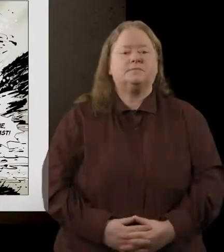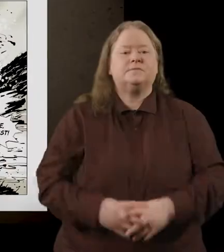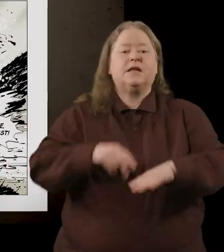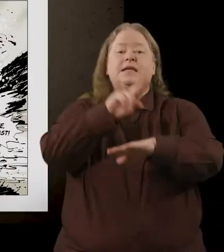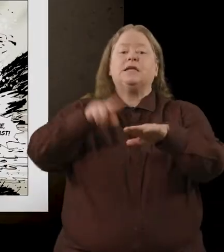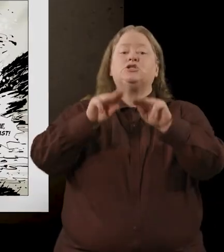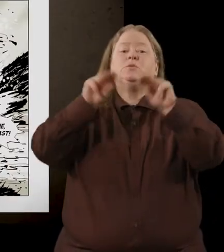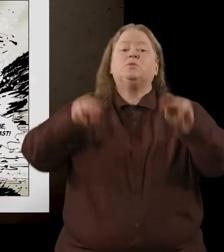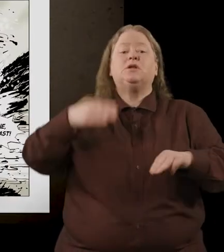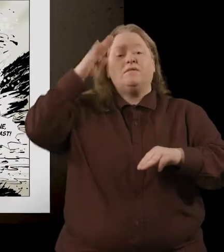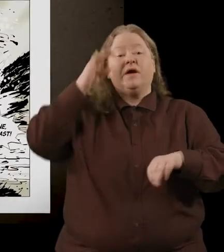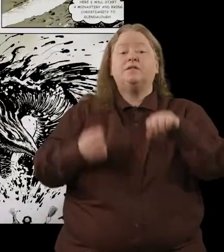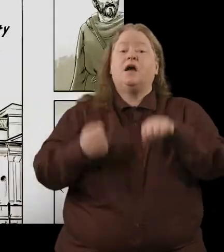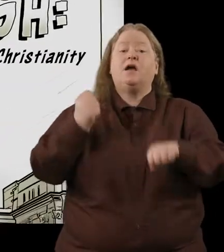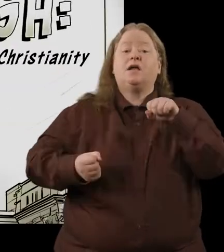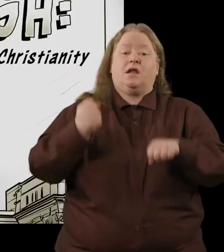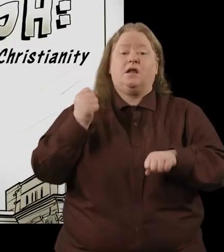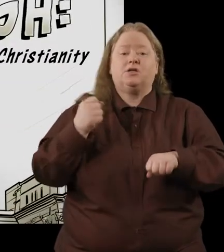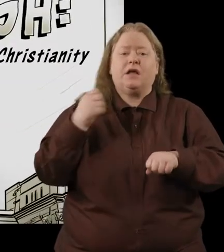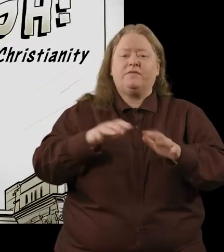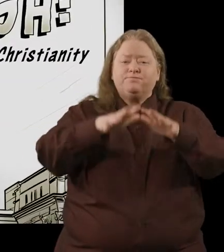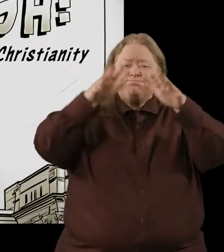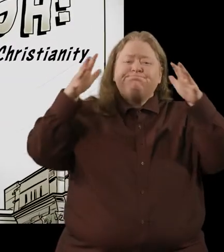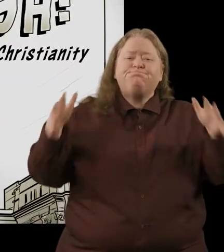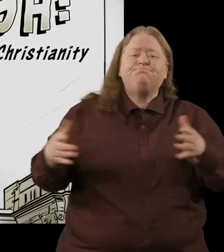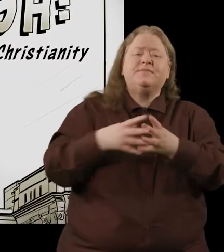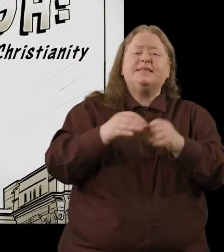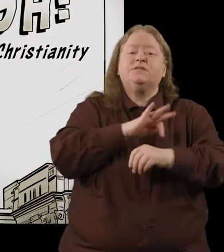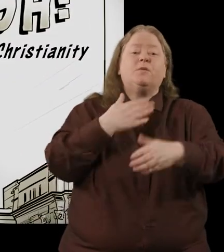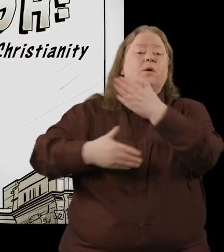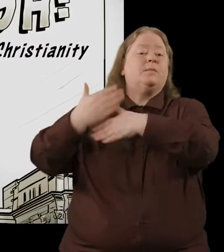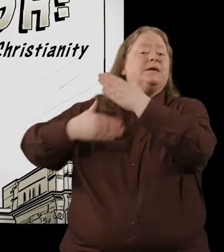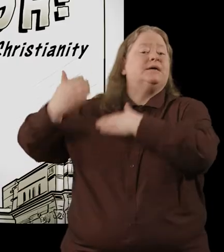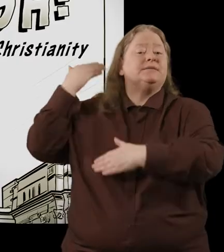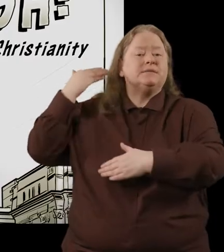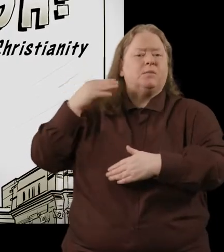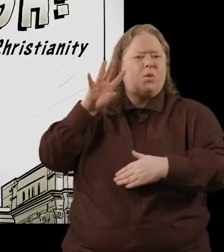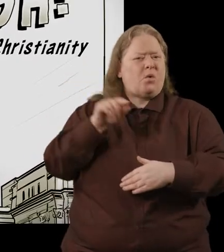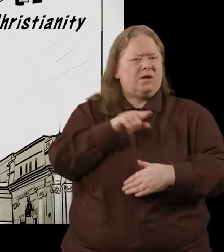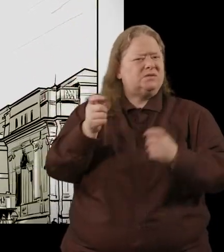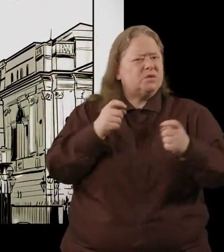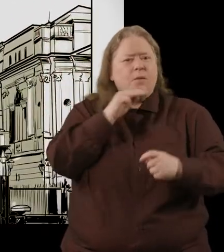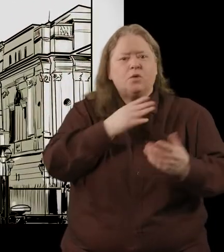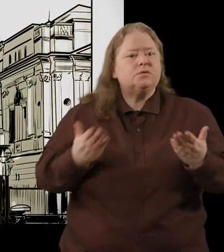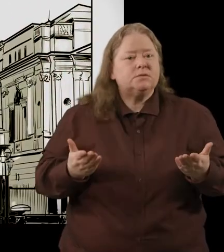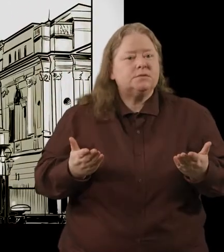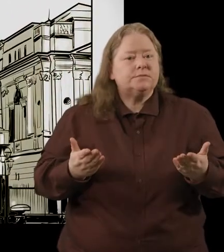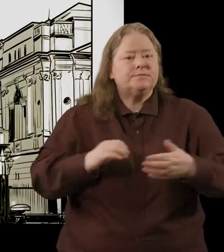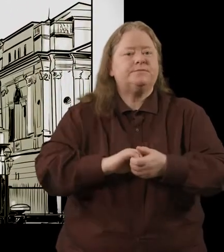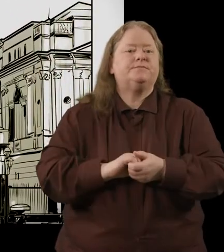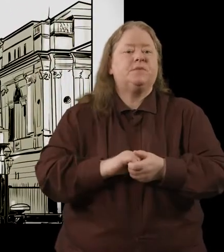The National Museum of Ireland of Archaeology has a huge collection of objects from our past, but why are these so important?